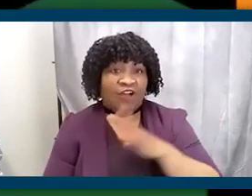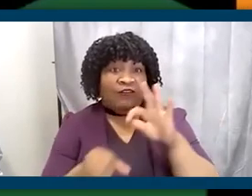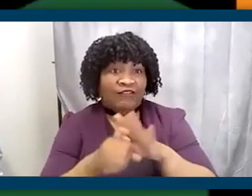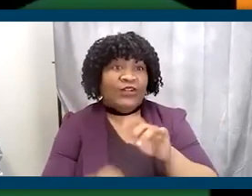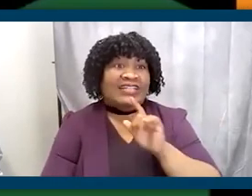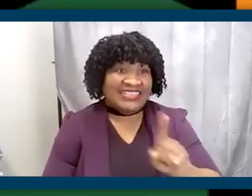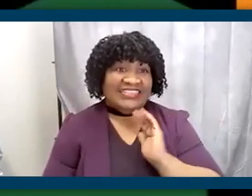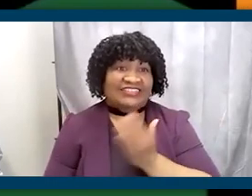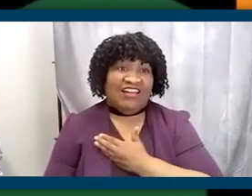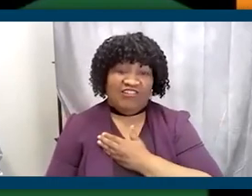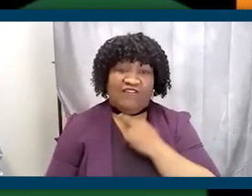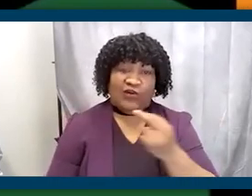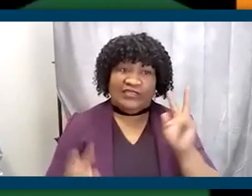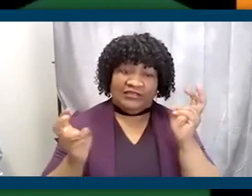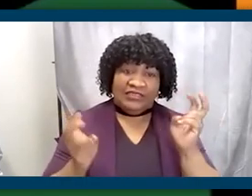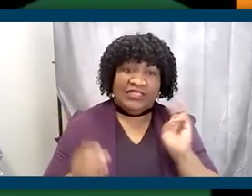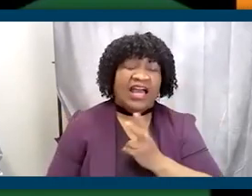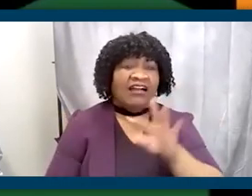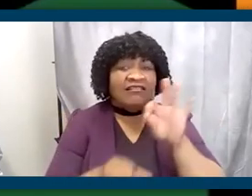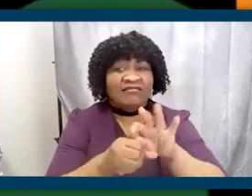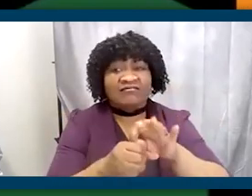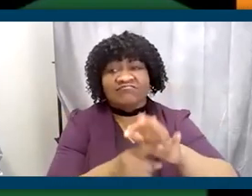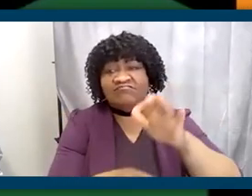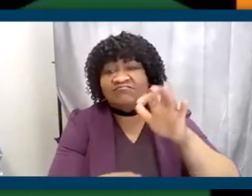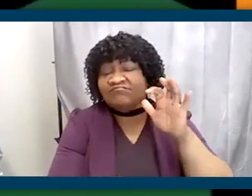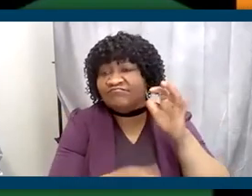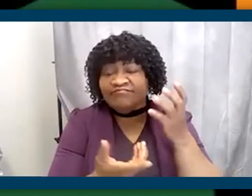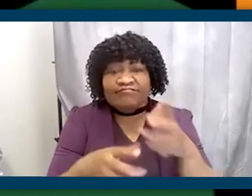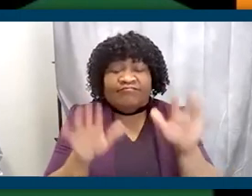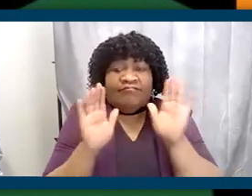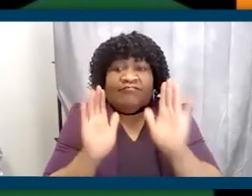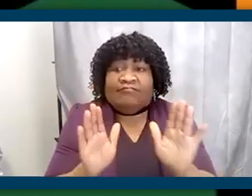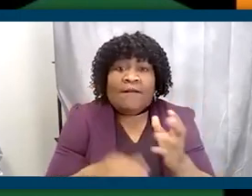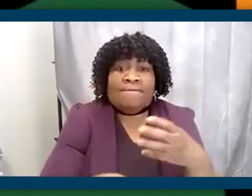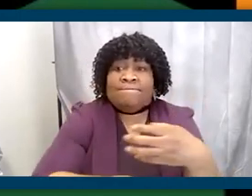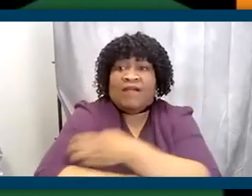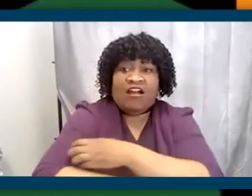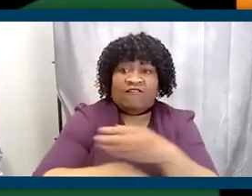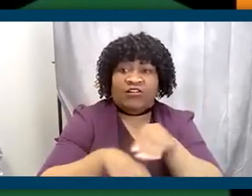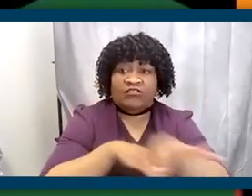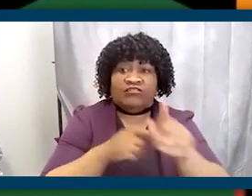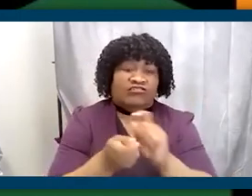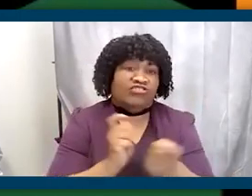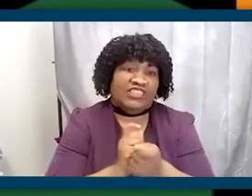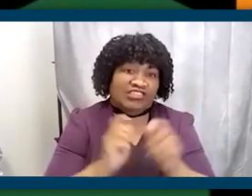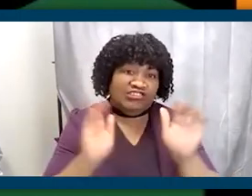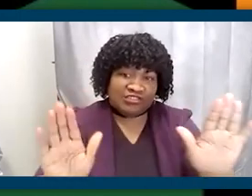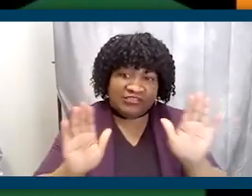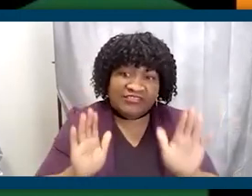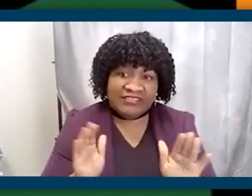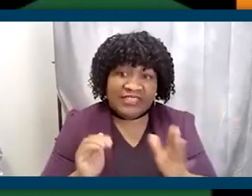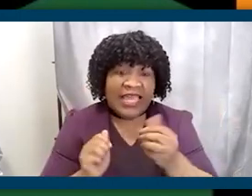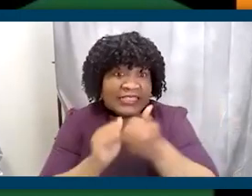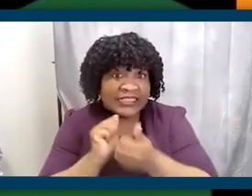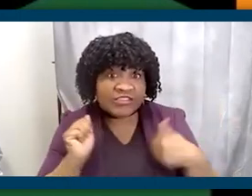voice, you know, and our vote is the most powerful tool that we have to affect change, but it is one tool. We have many. And